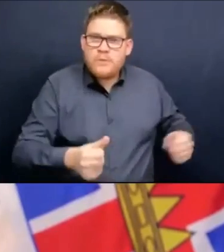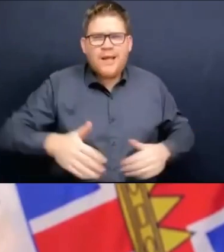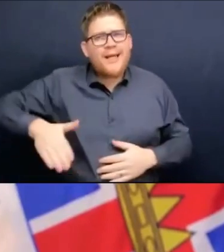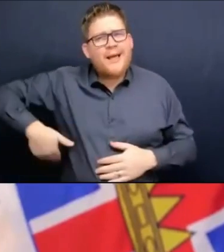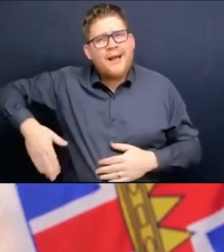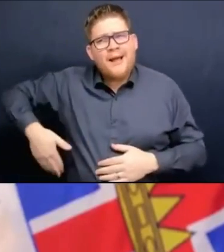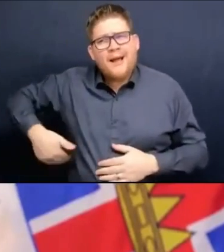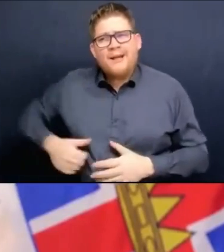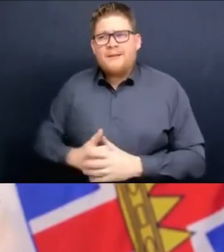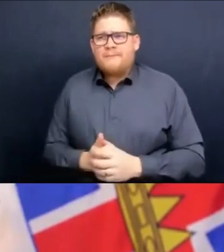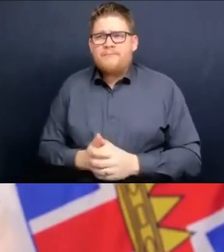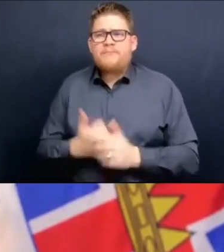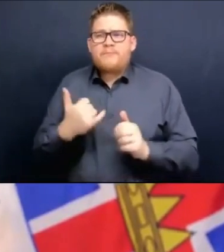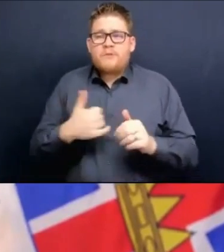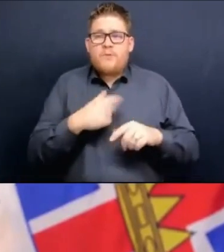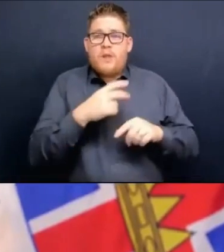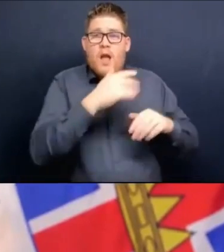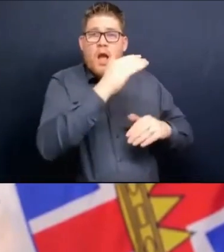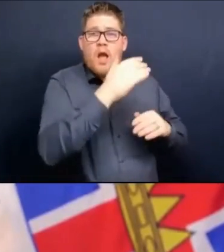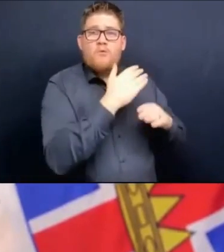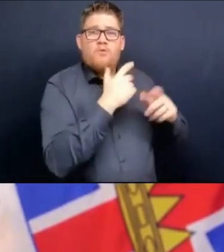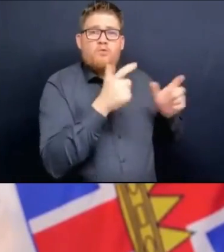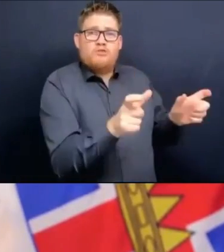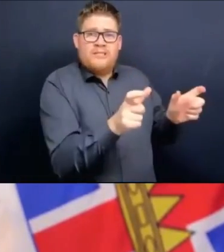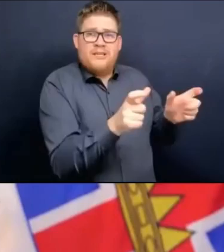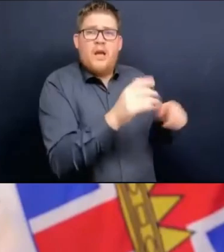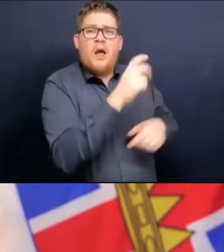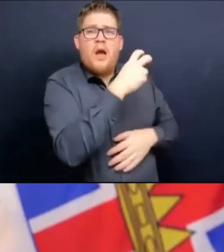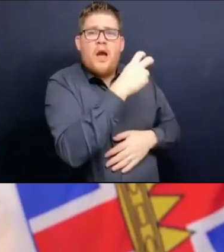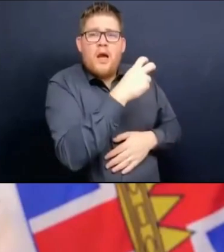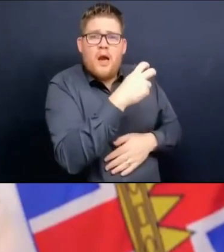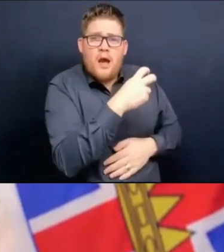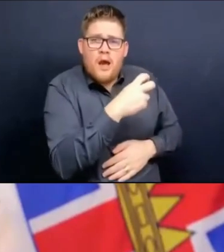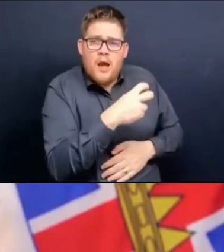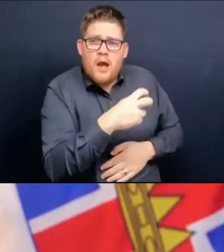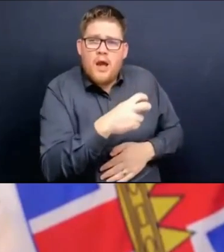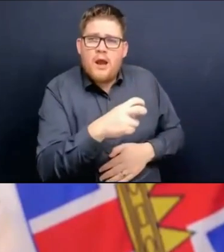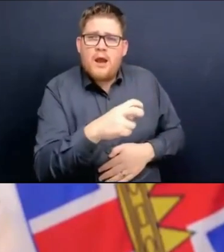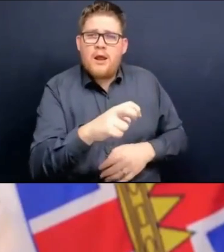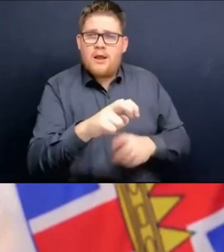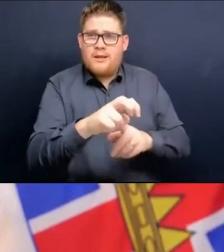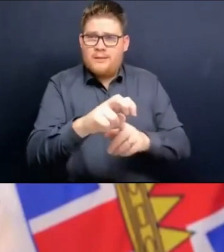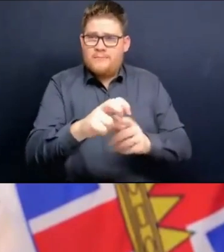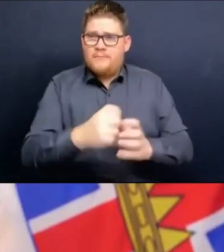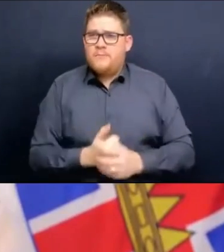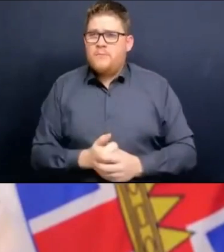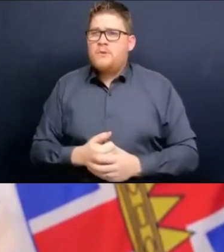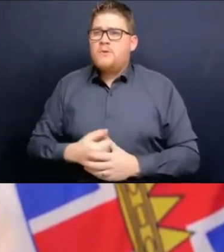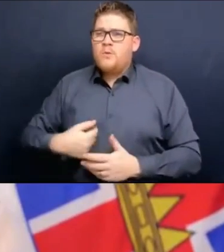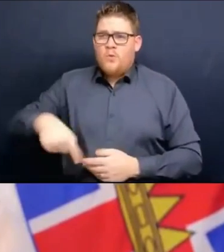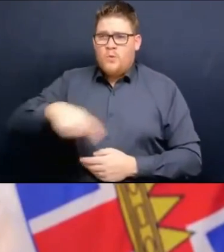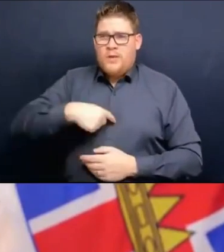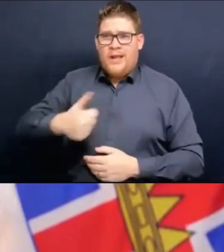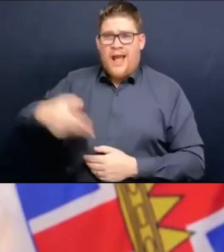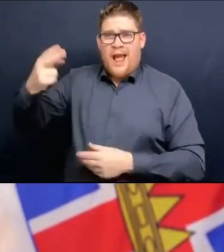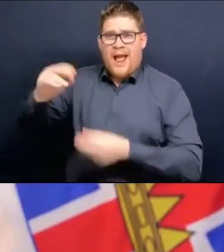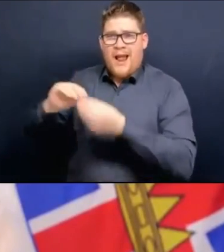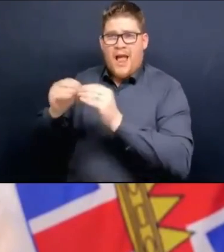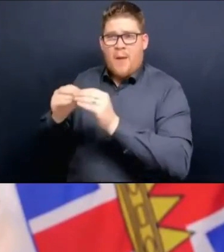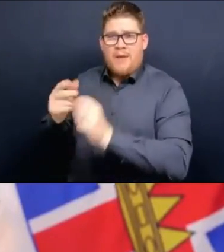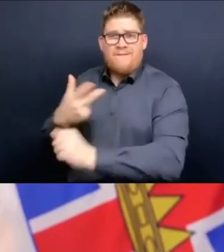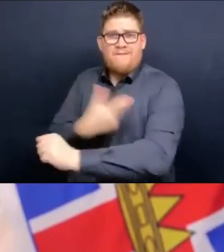a transition phase. And so much of that has to do with the amount of immunity that we have here and across the country.